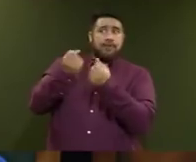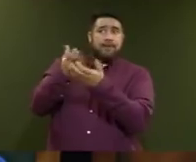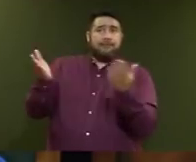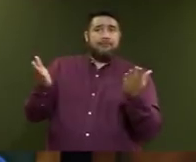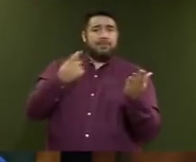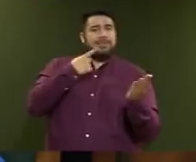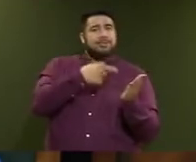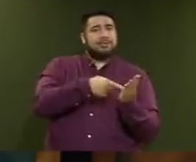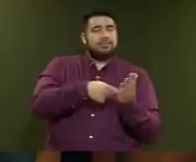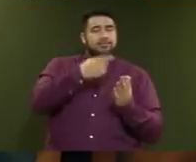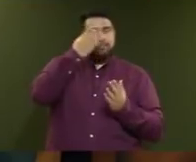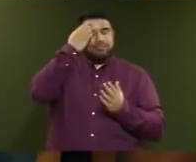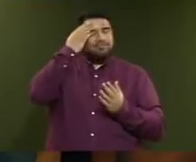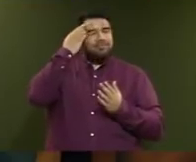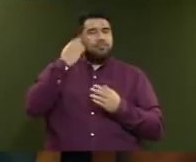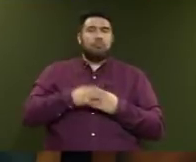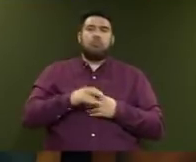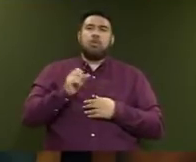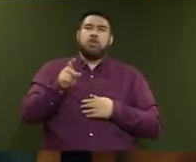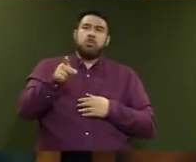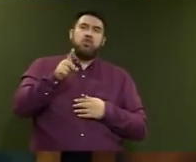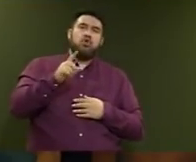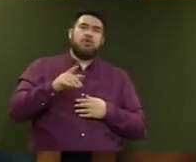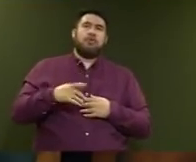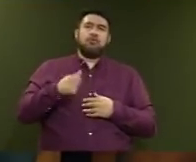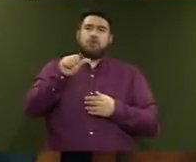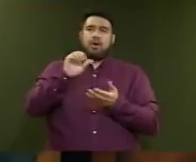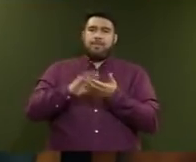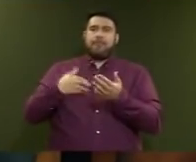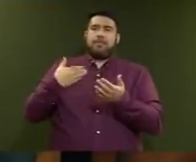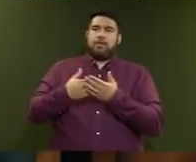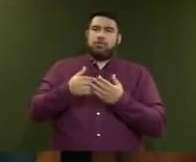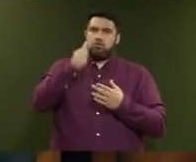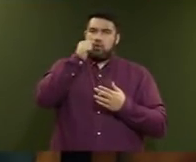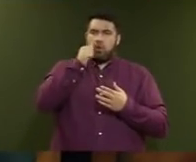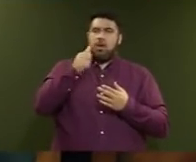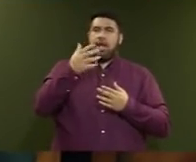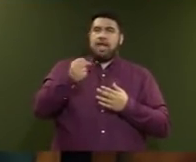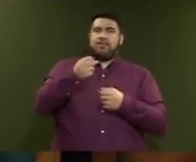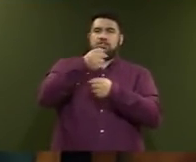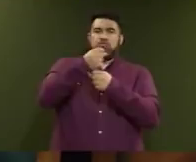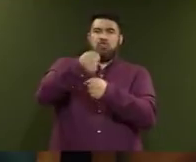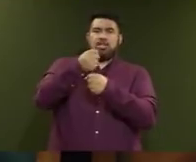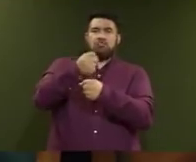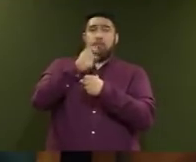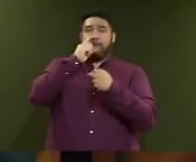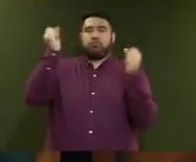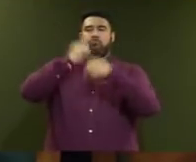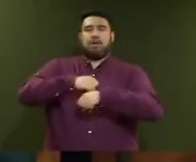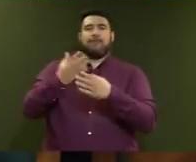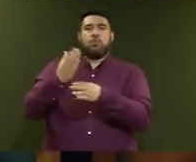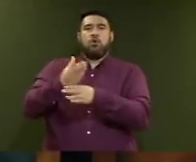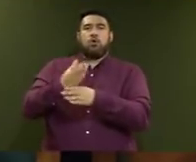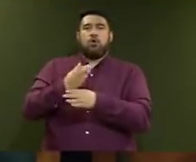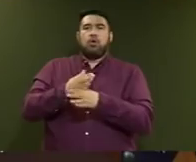Does she accept more industrial strikes in the last nine months than the last nine years to be a reality for those businesses and